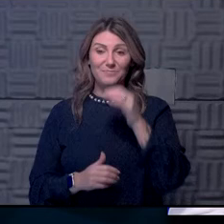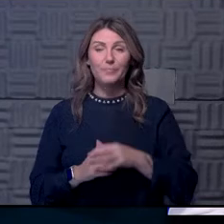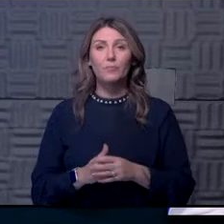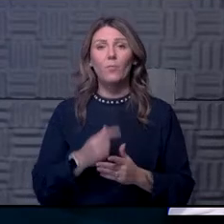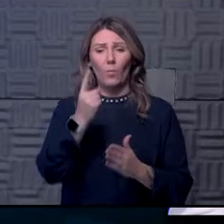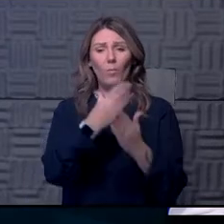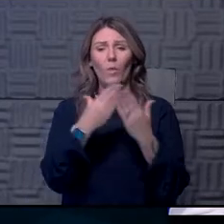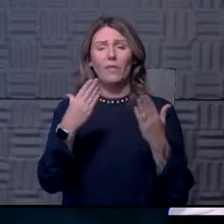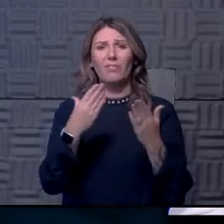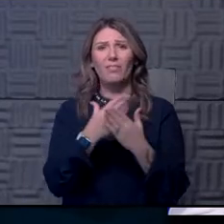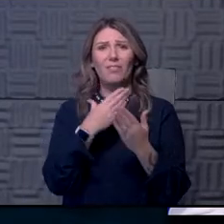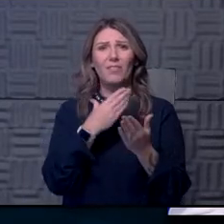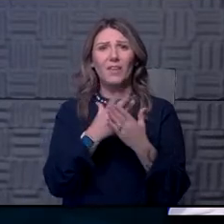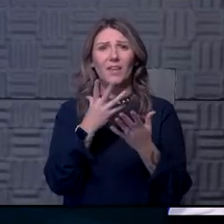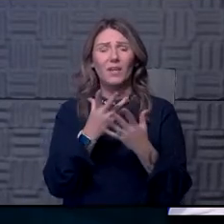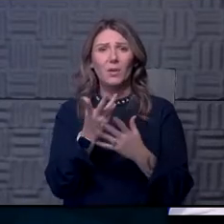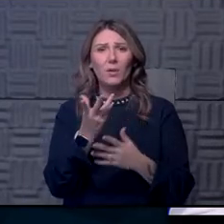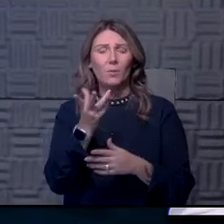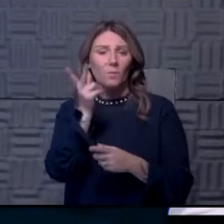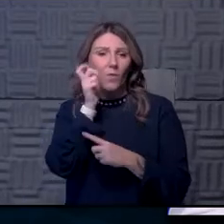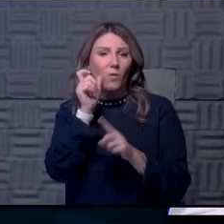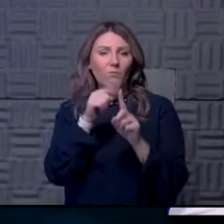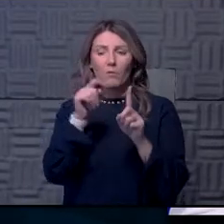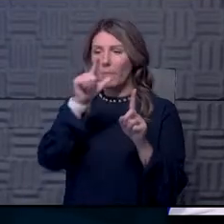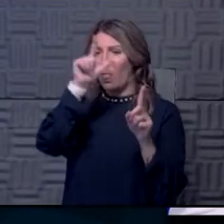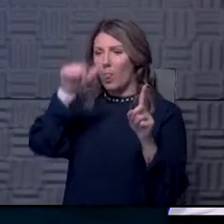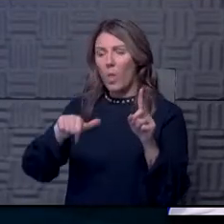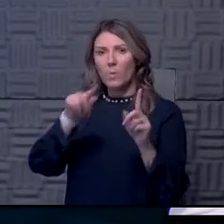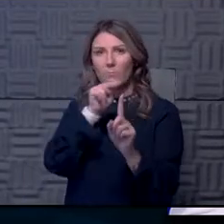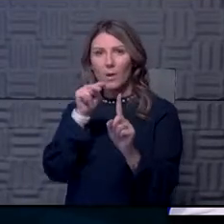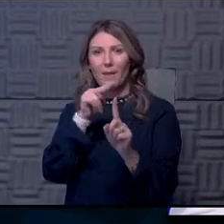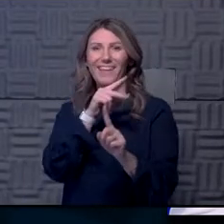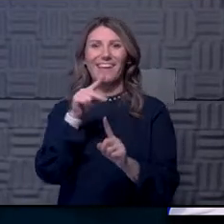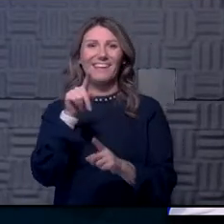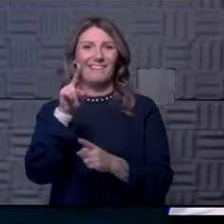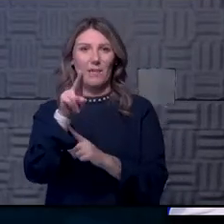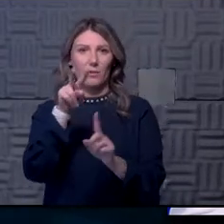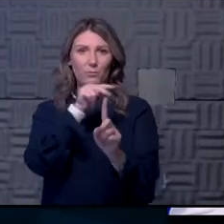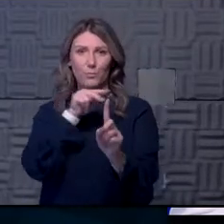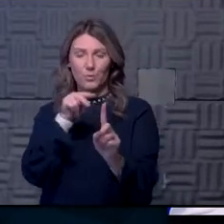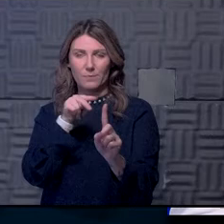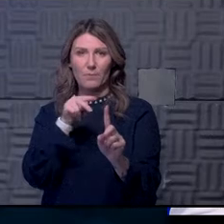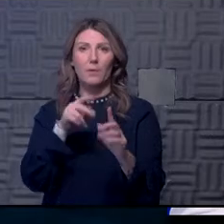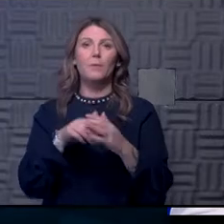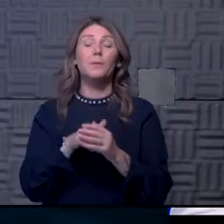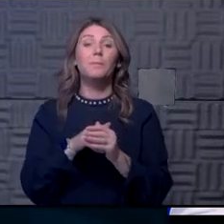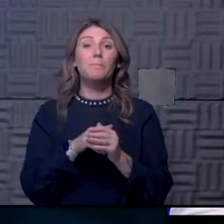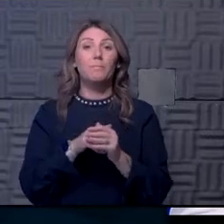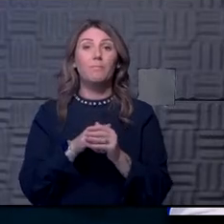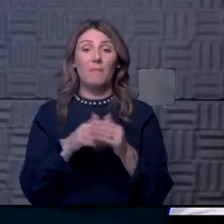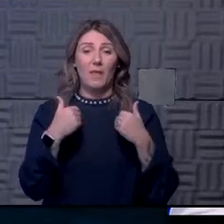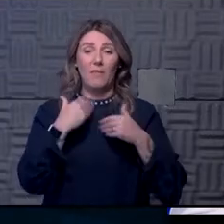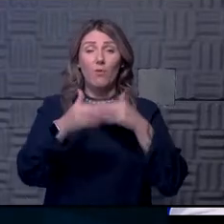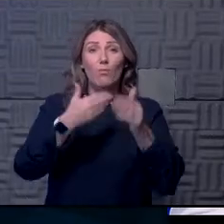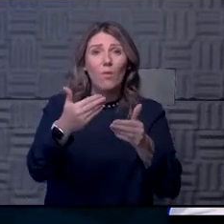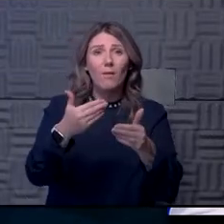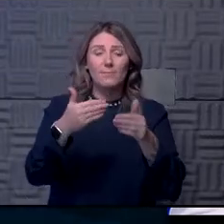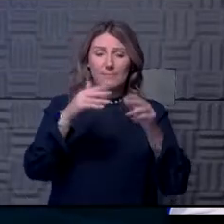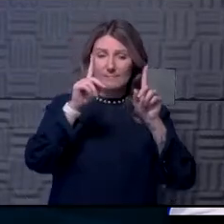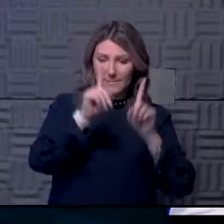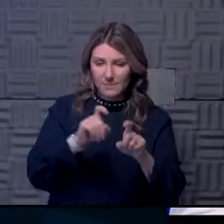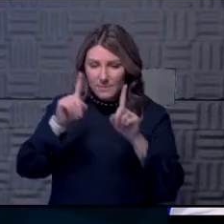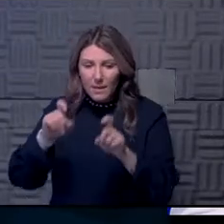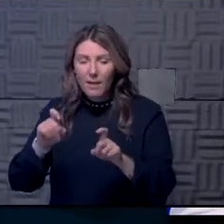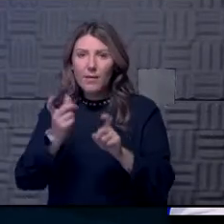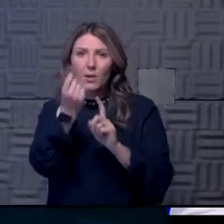we've heard here from both the Lawrence perspective and the KU perspective is that we've had a process to test and understand where